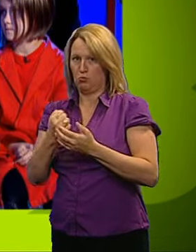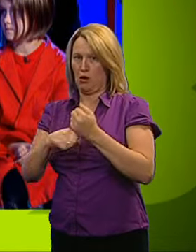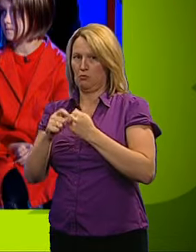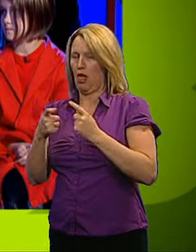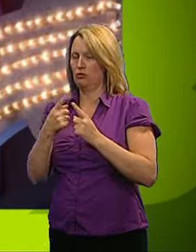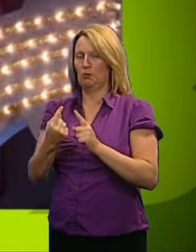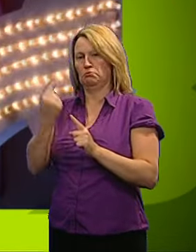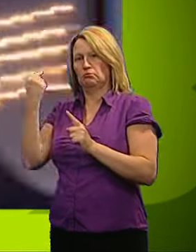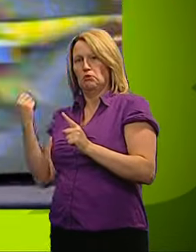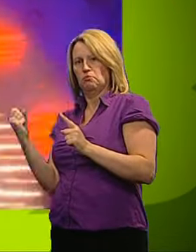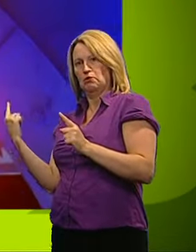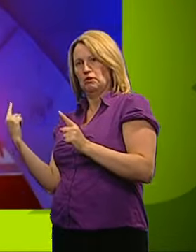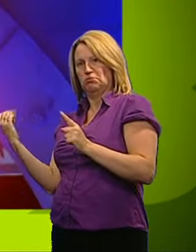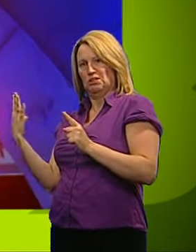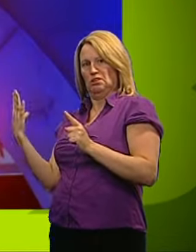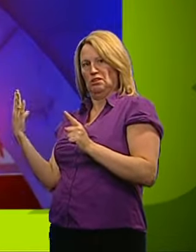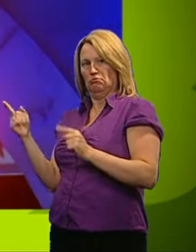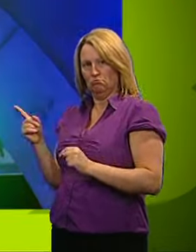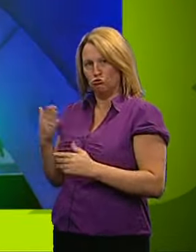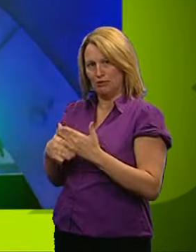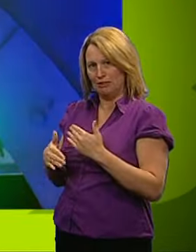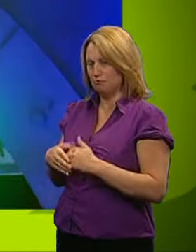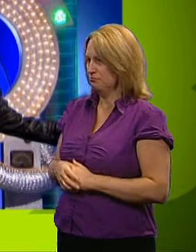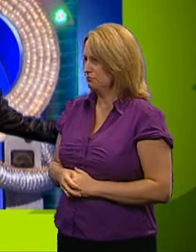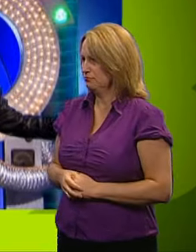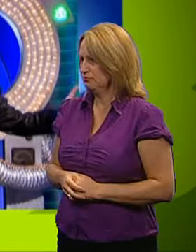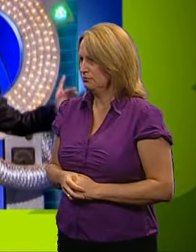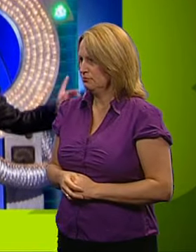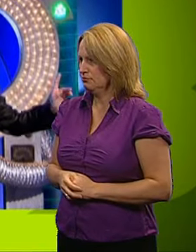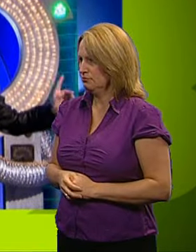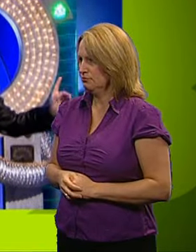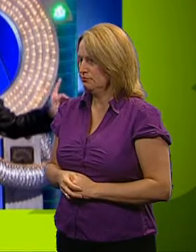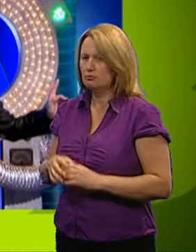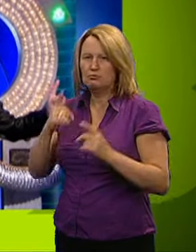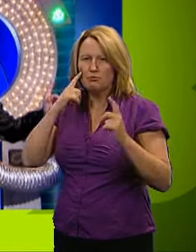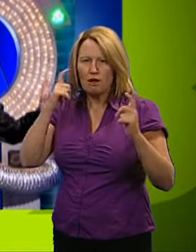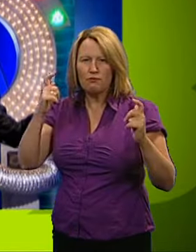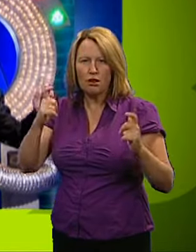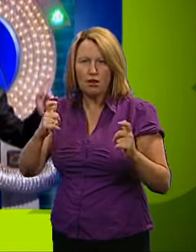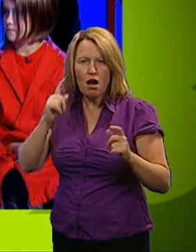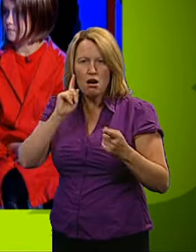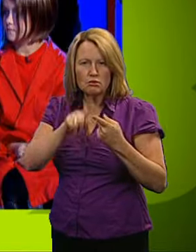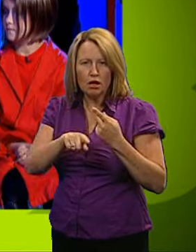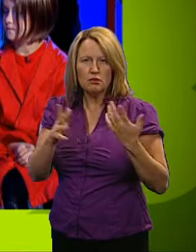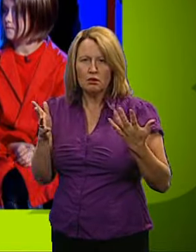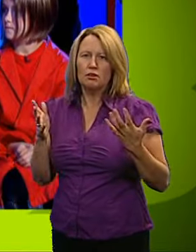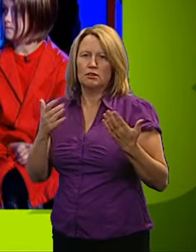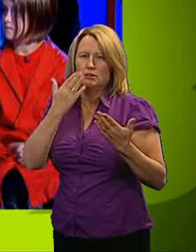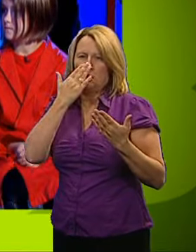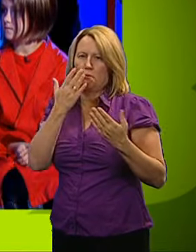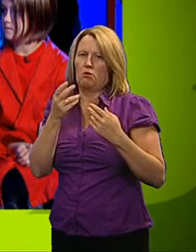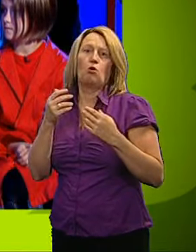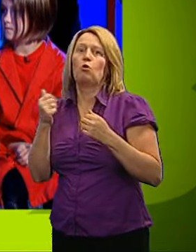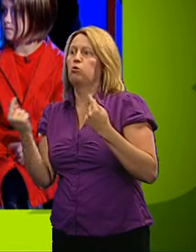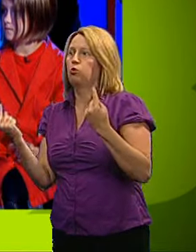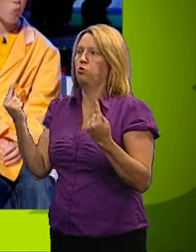we will turn one of the other team's lights green. So think very carefully about how you answer because you could win the